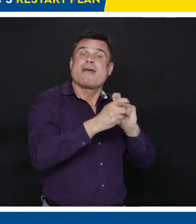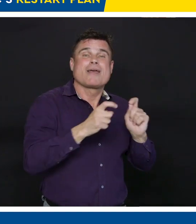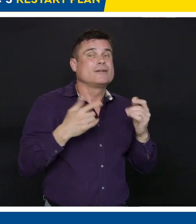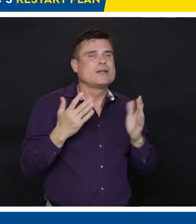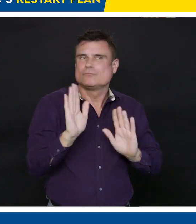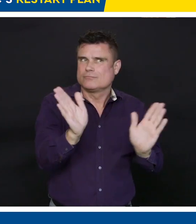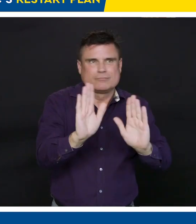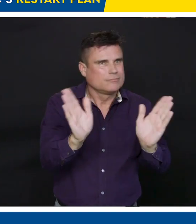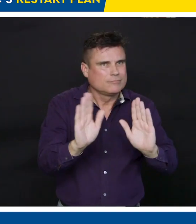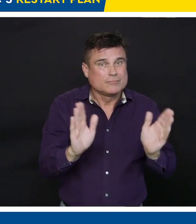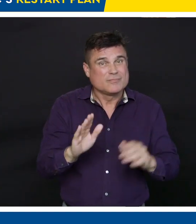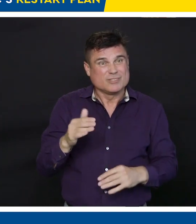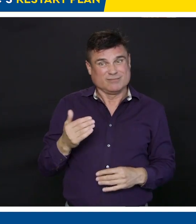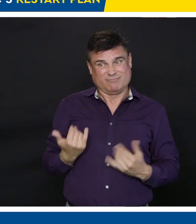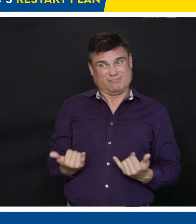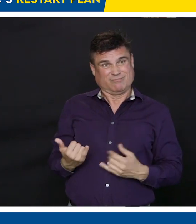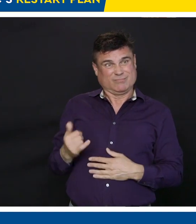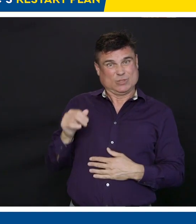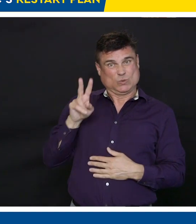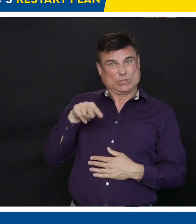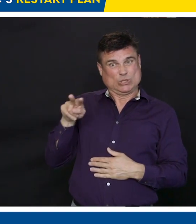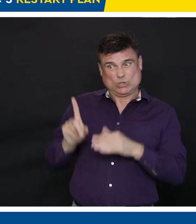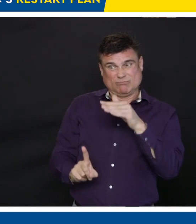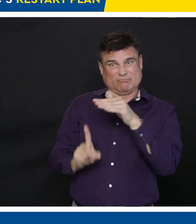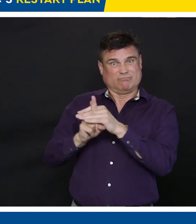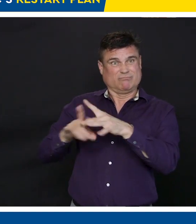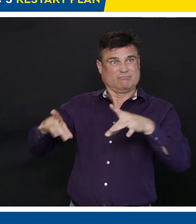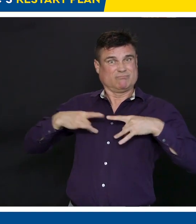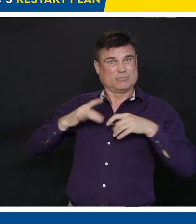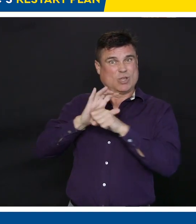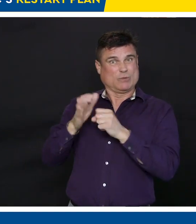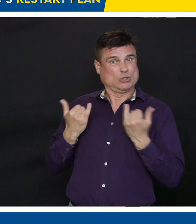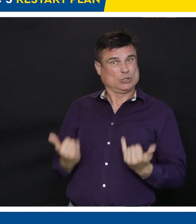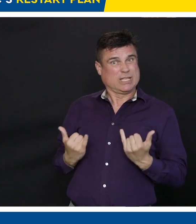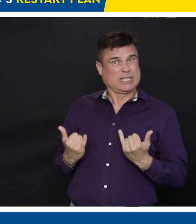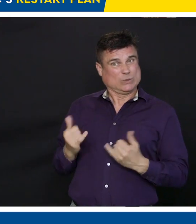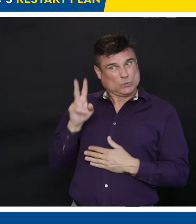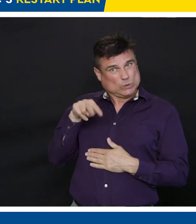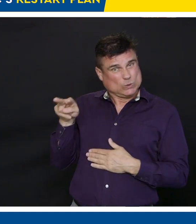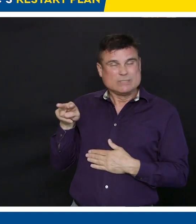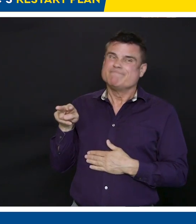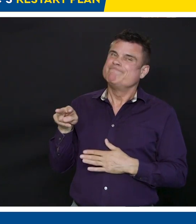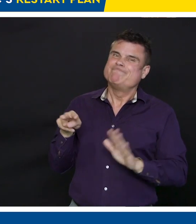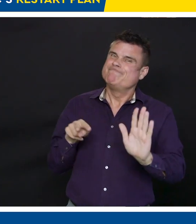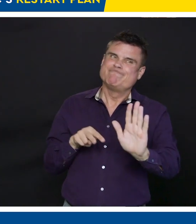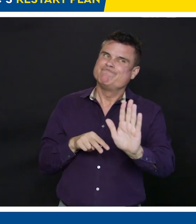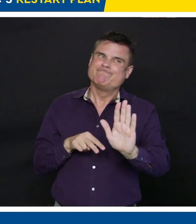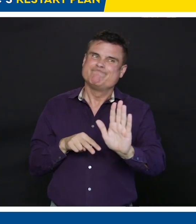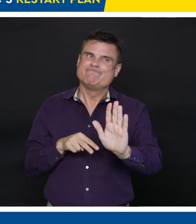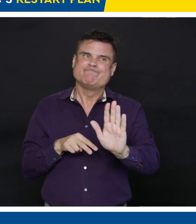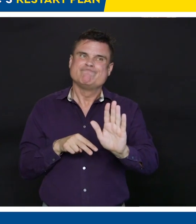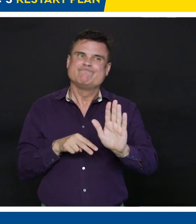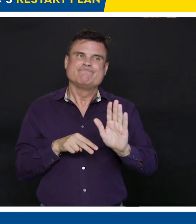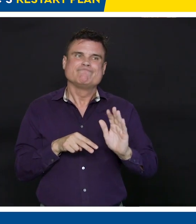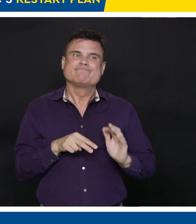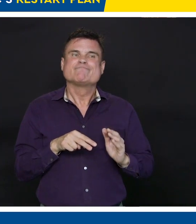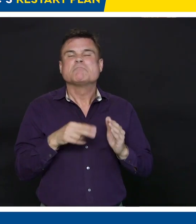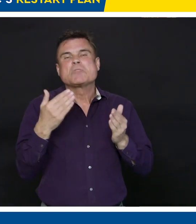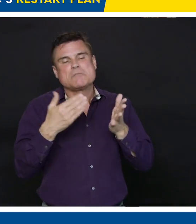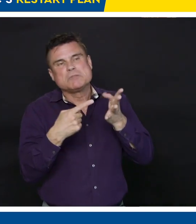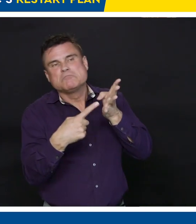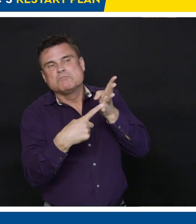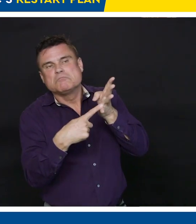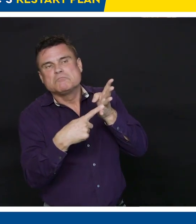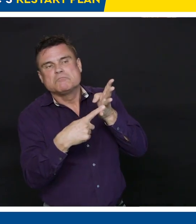following in public health still. So we have a little bit of time. We're looking at the middle of May. You know, if things continue to go, if we're doing the same